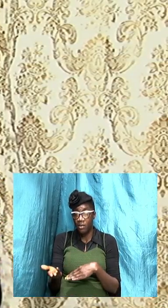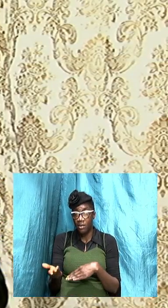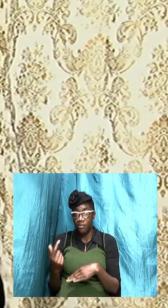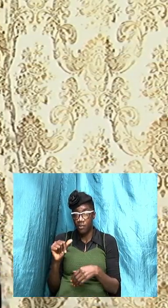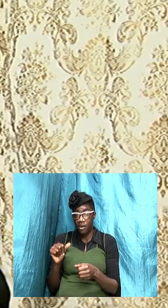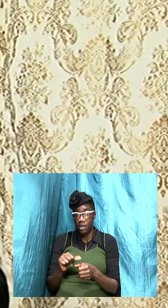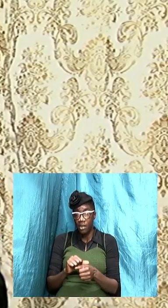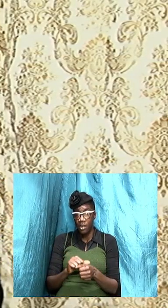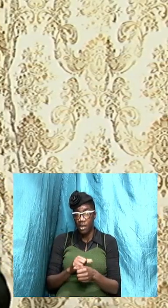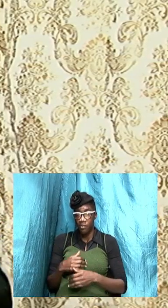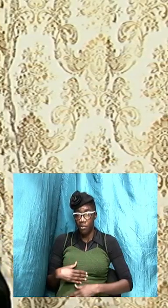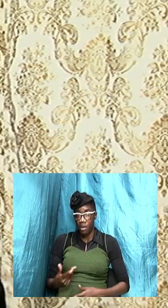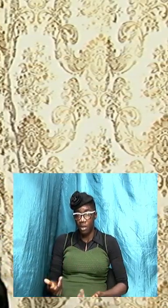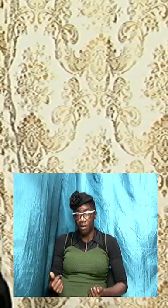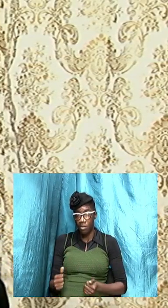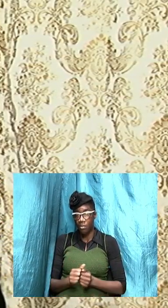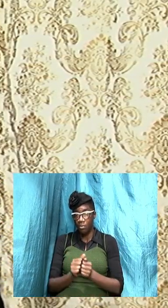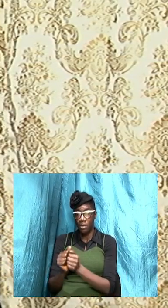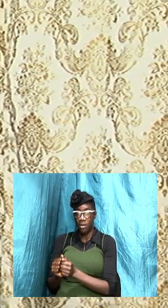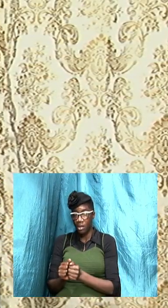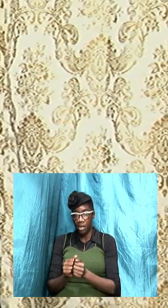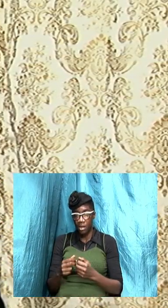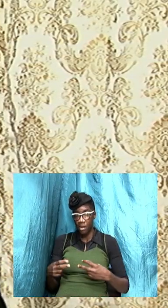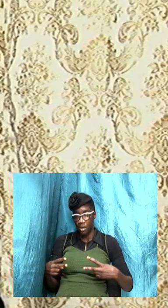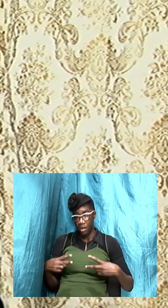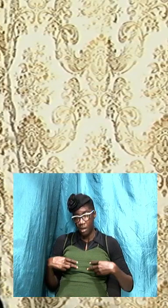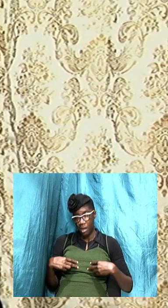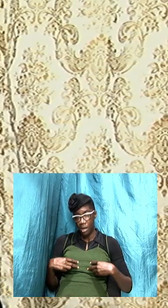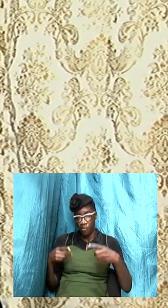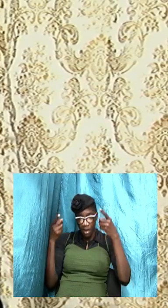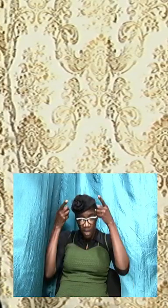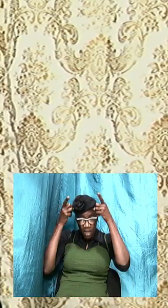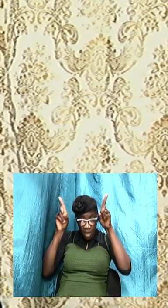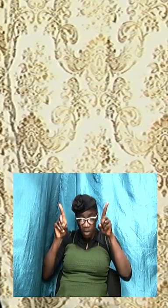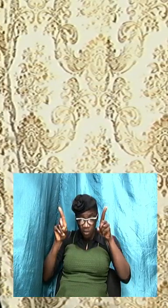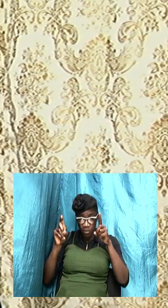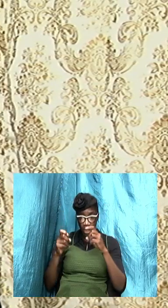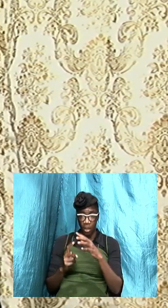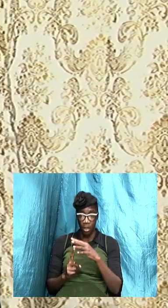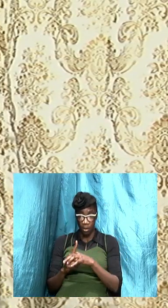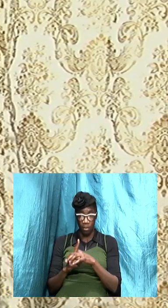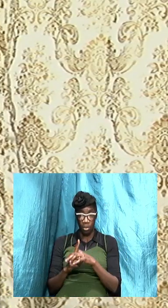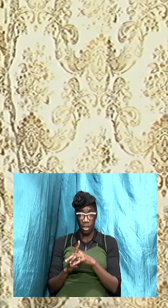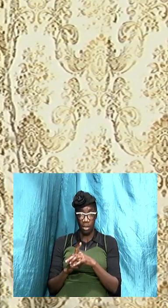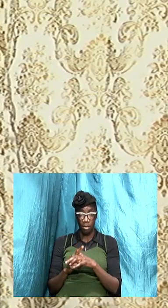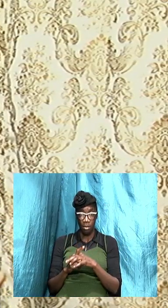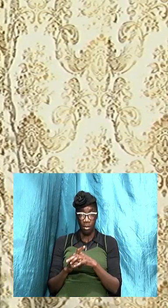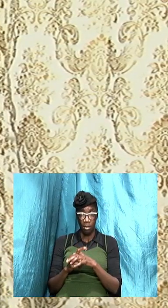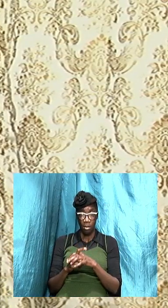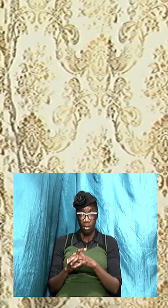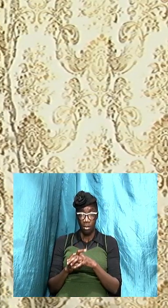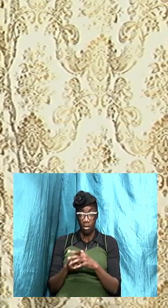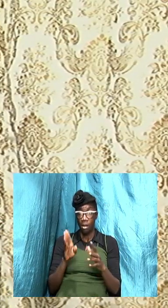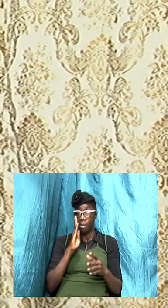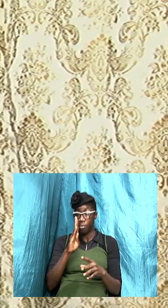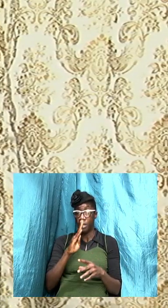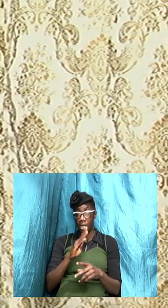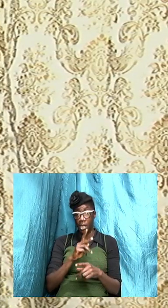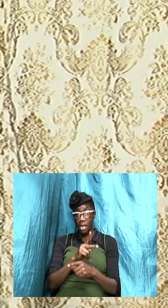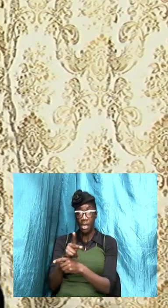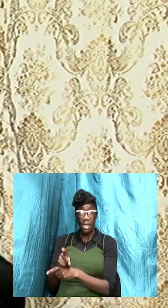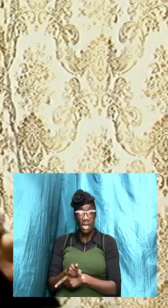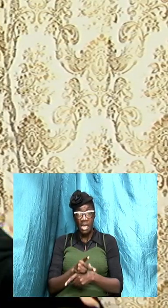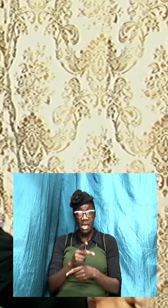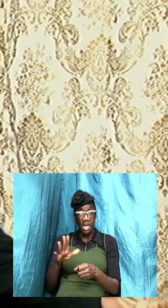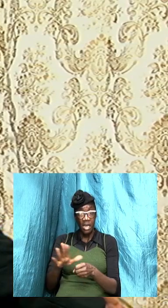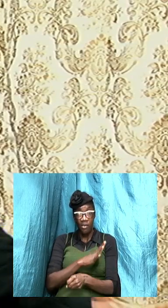everybody to come together we just have doctrine popping up all over and we must be careful we said last week that